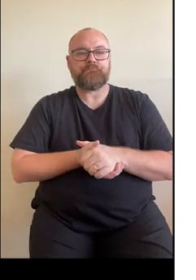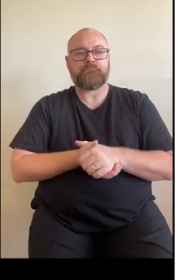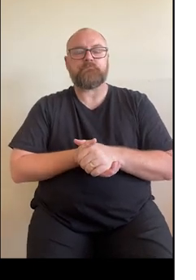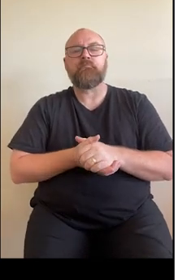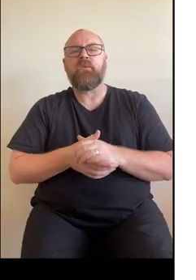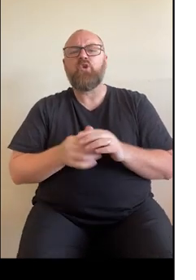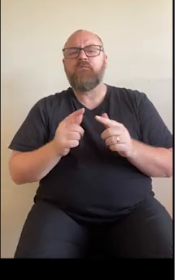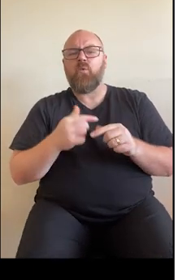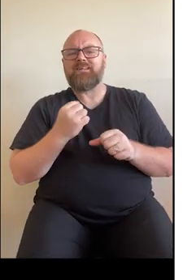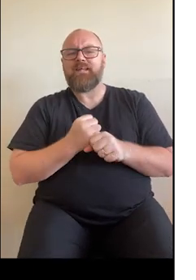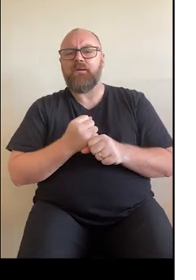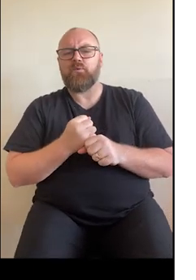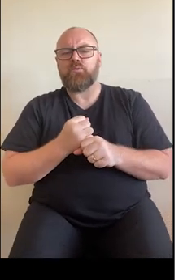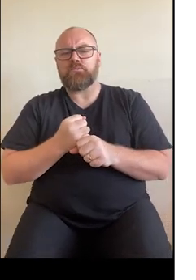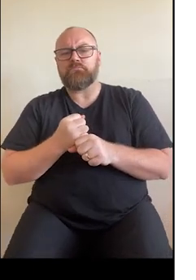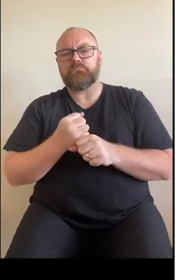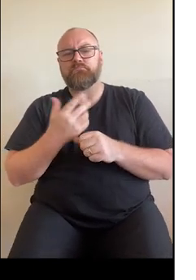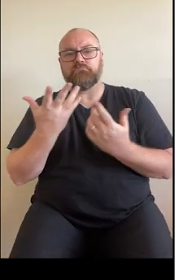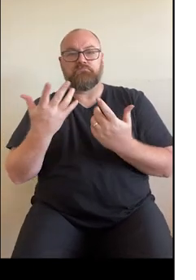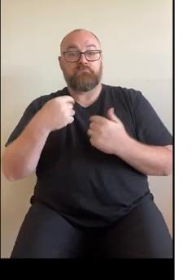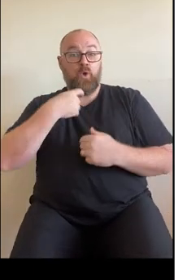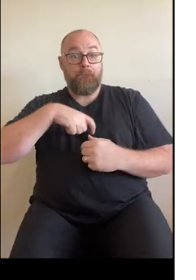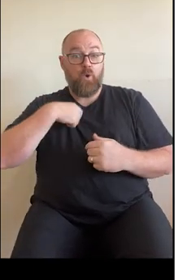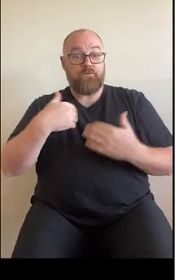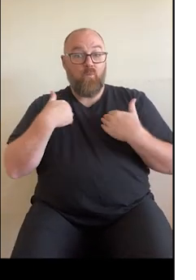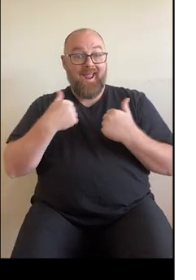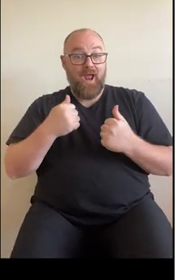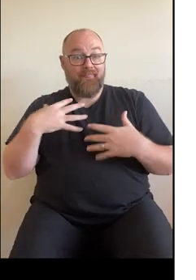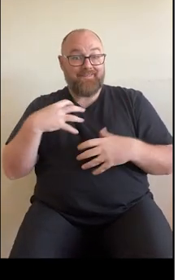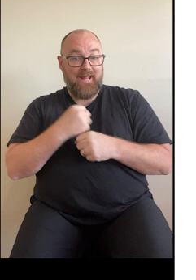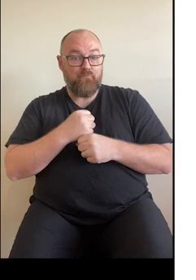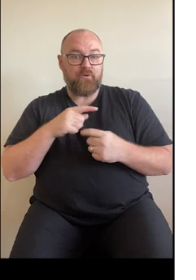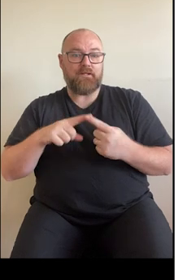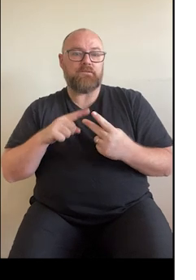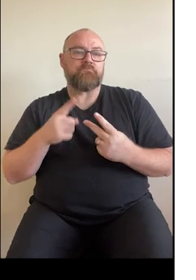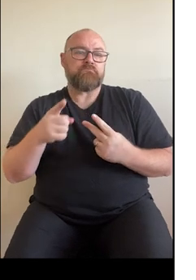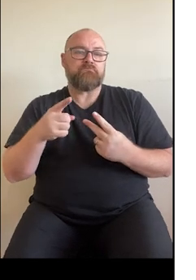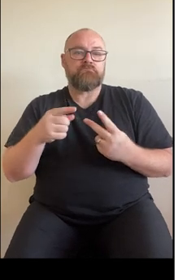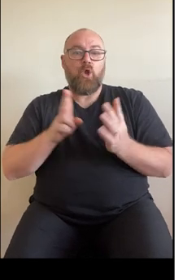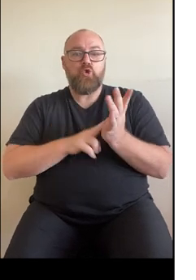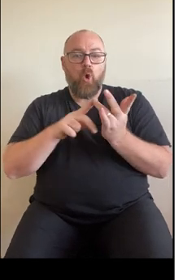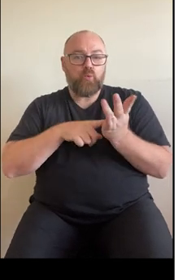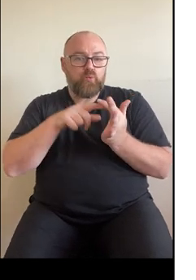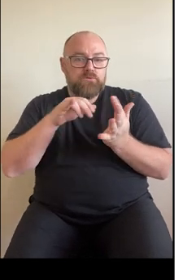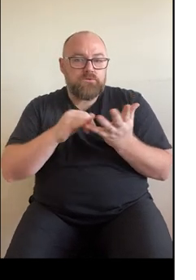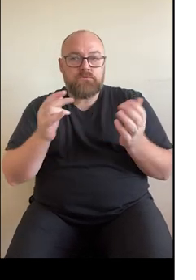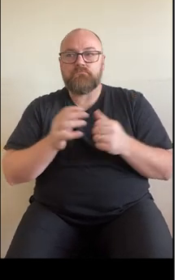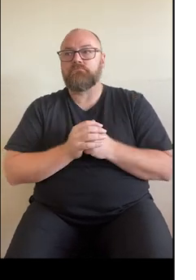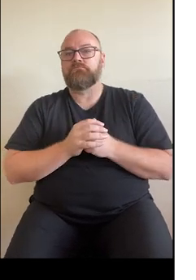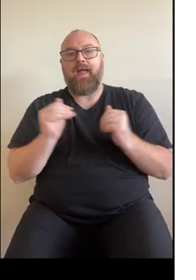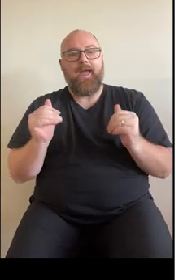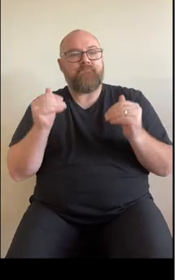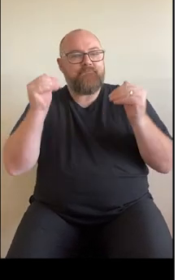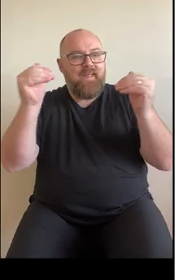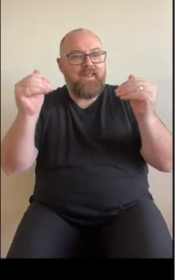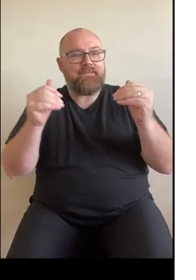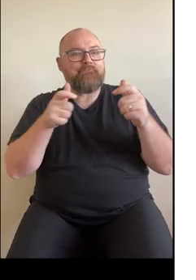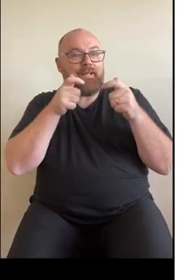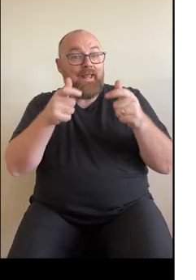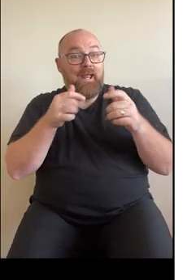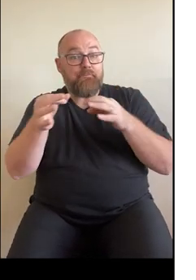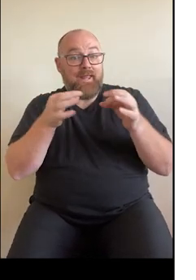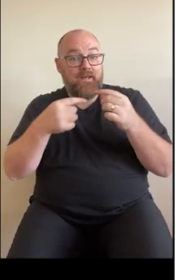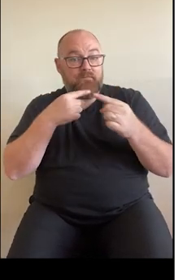Examples of this type of information include a personal health summary, personal health notes, advanced care planning information,